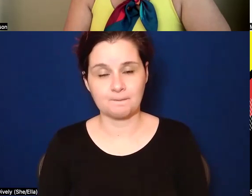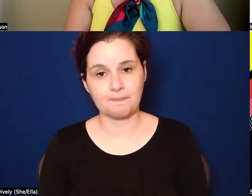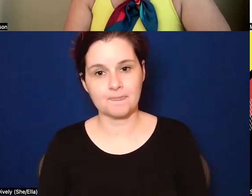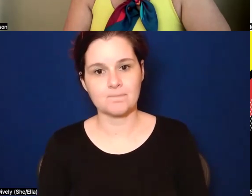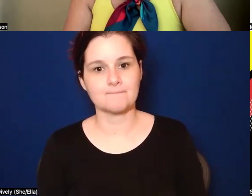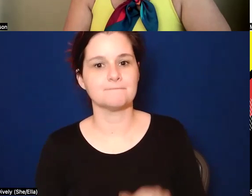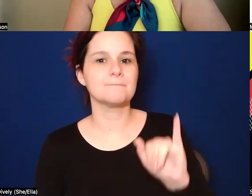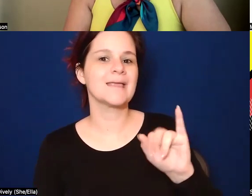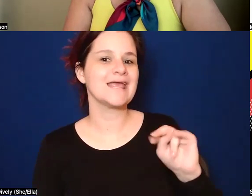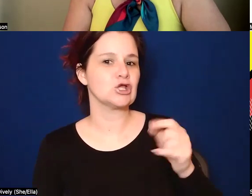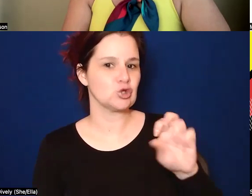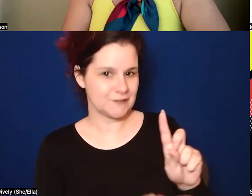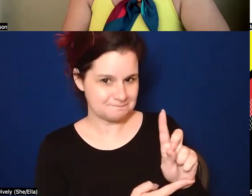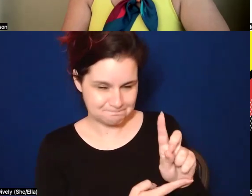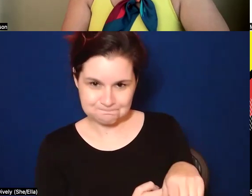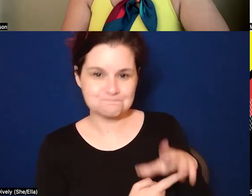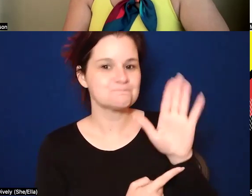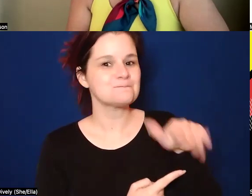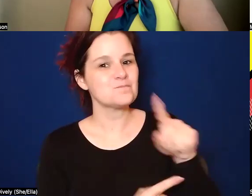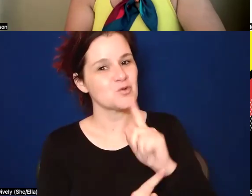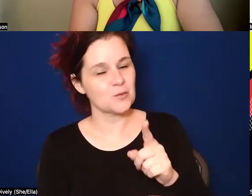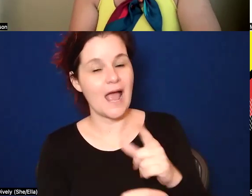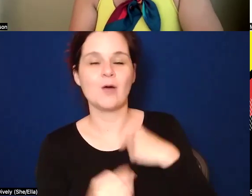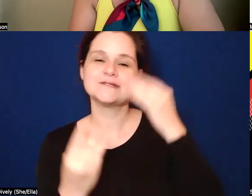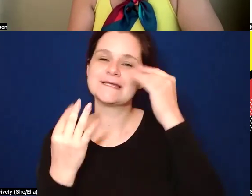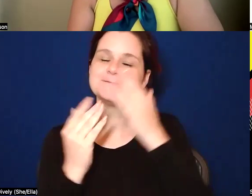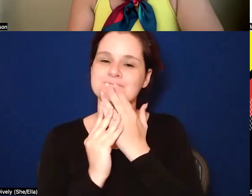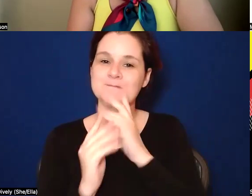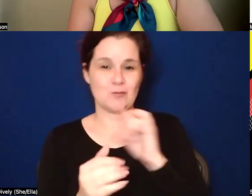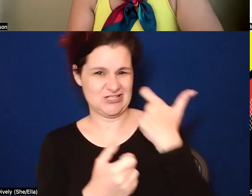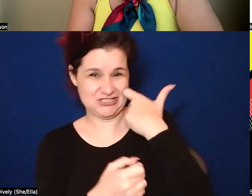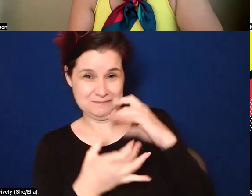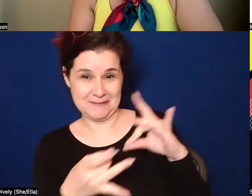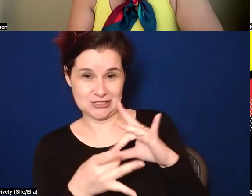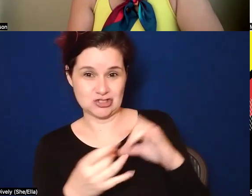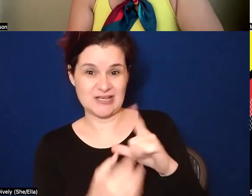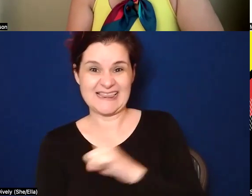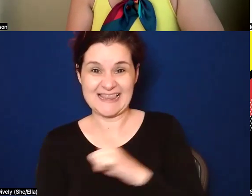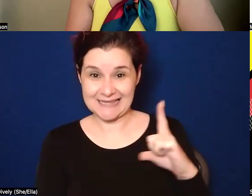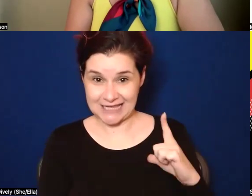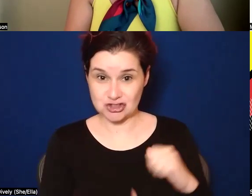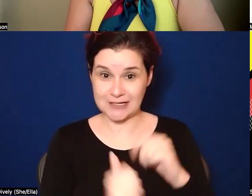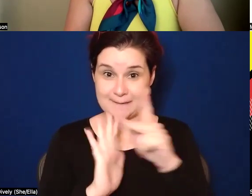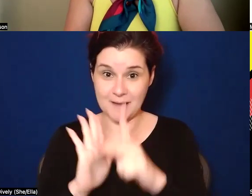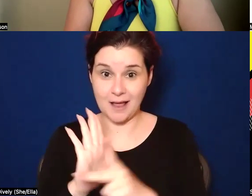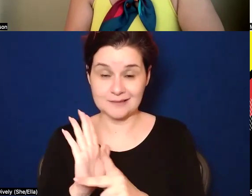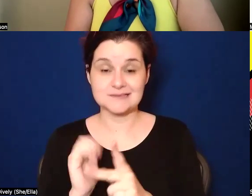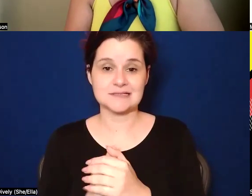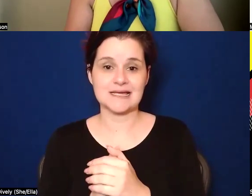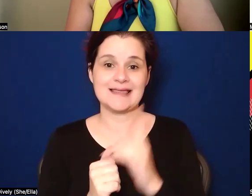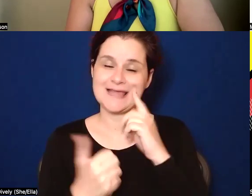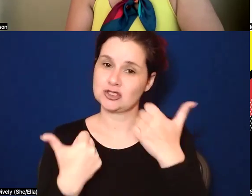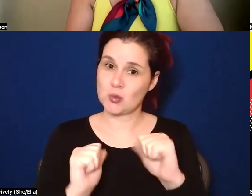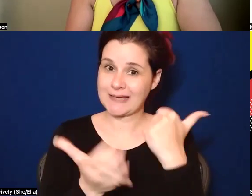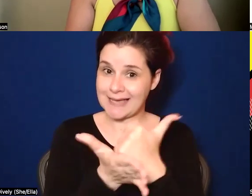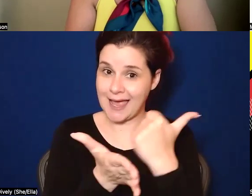Ingrid, you really, um, no, I, was really, I was thinking, um, when you mentioned the legislation and the policies that do try to